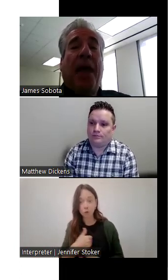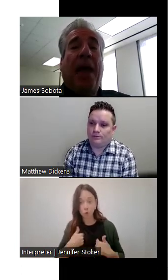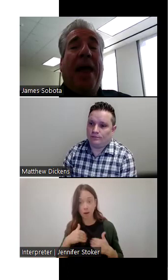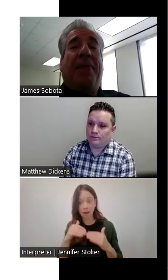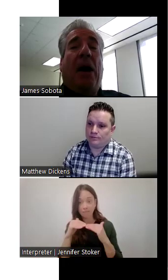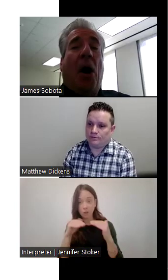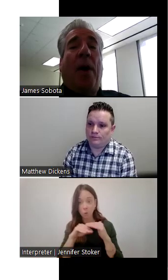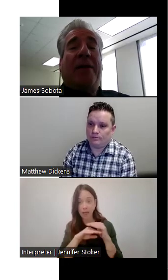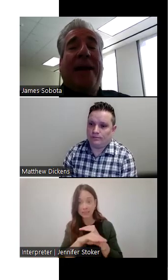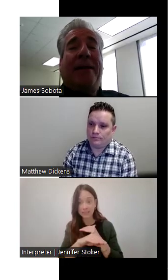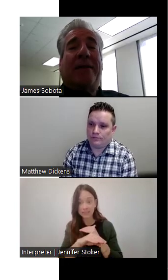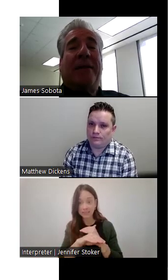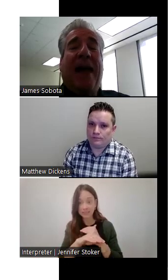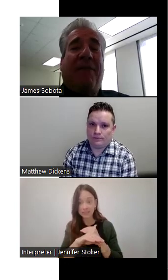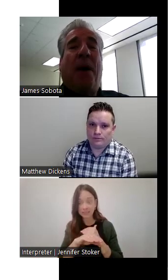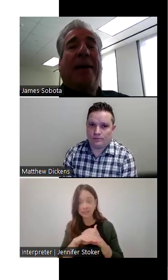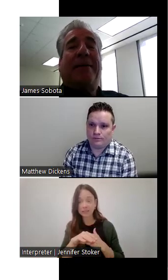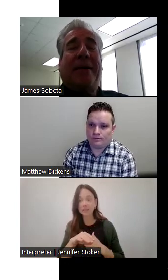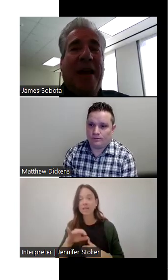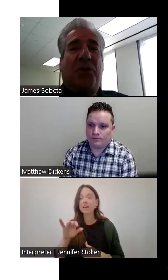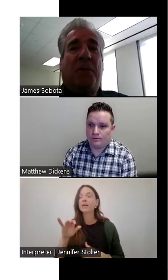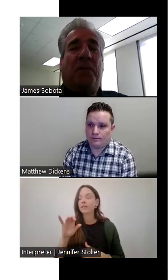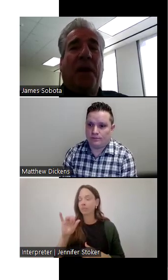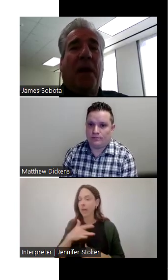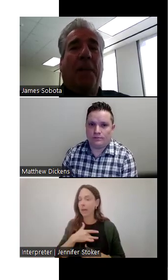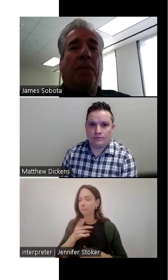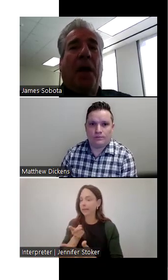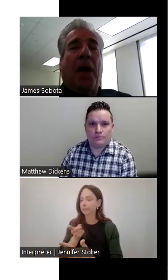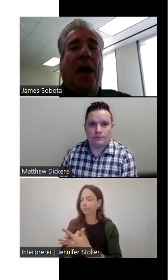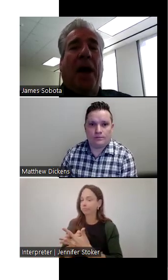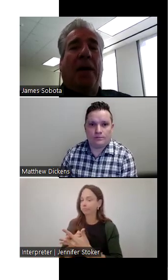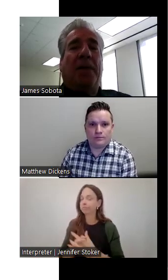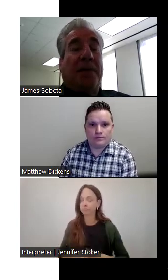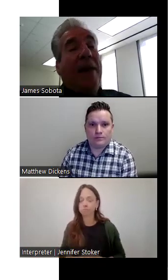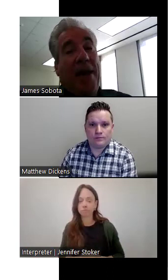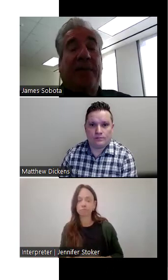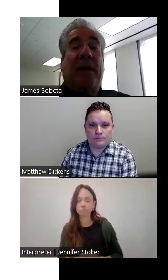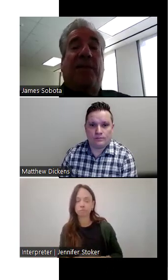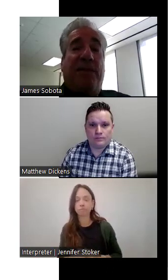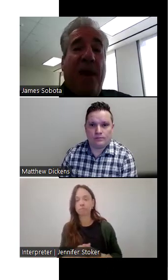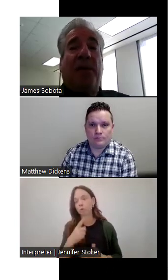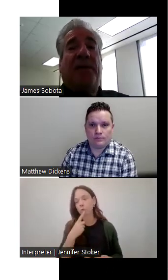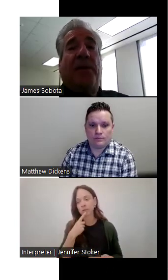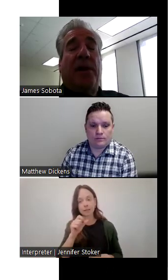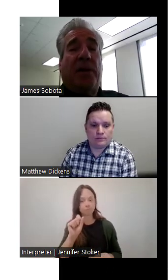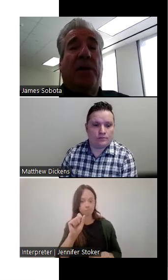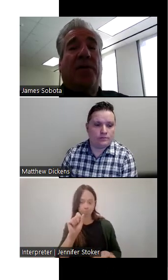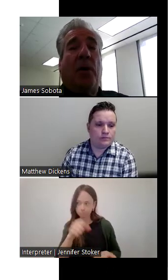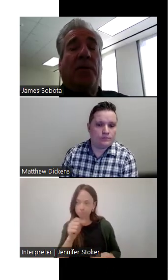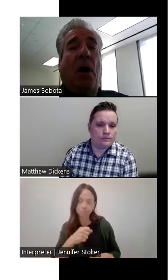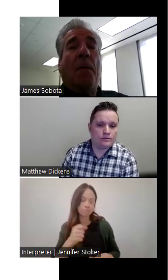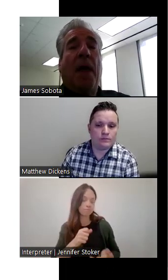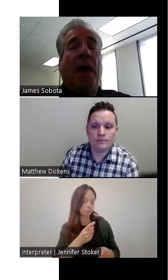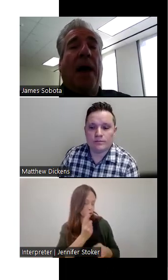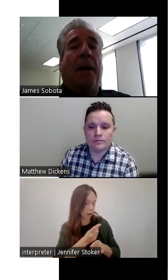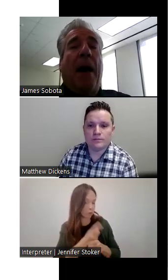and that always gets everybody's attention, uh, to say, yes, it is very serious to do